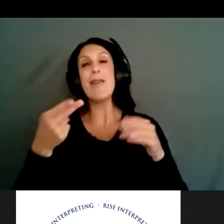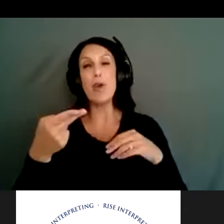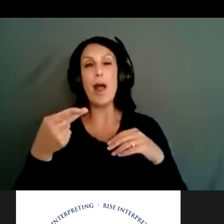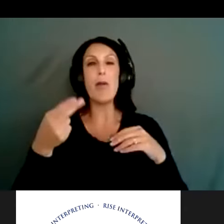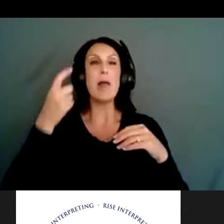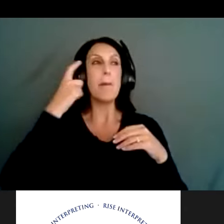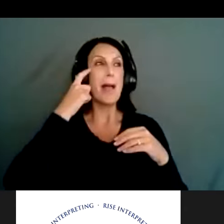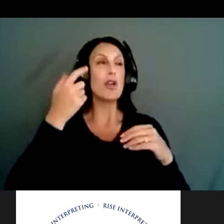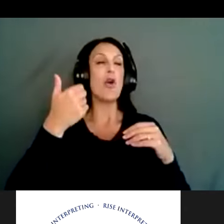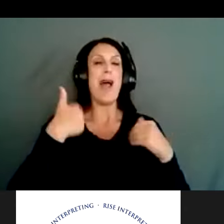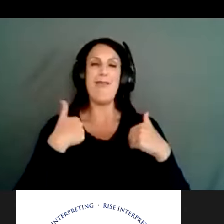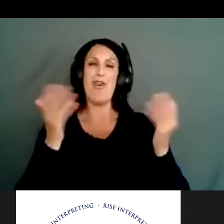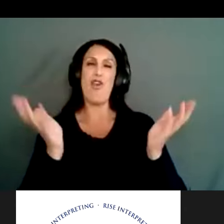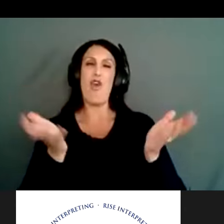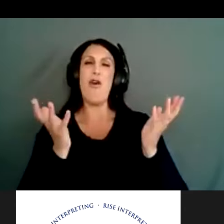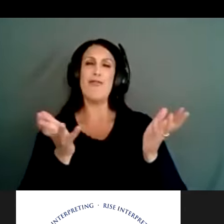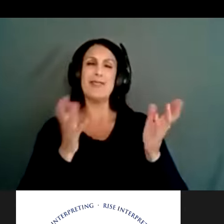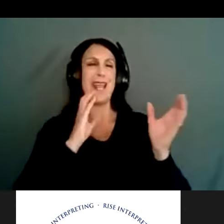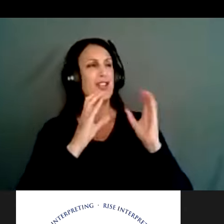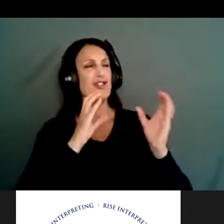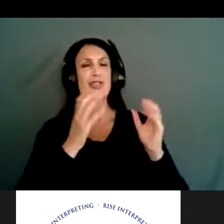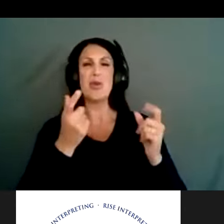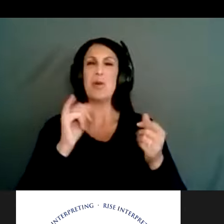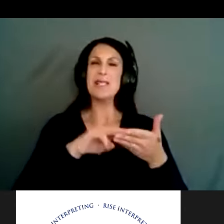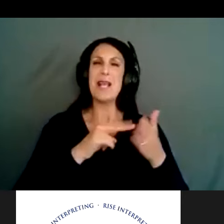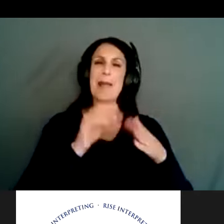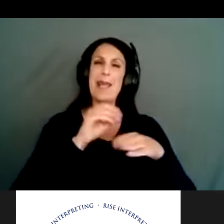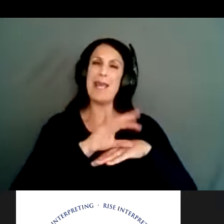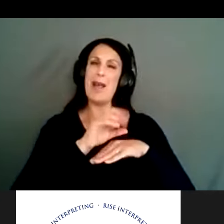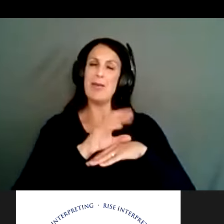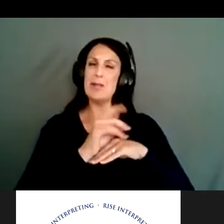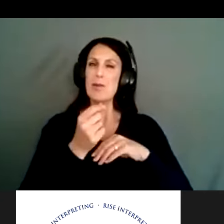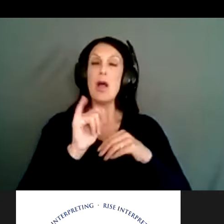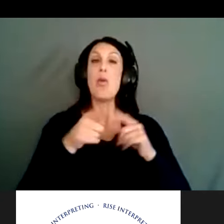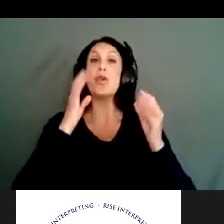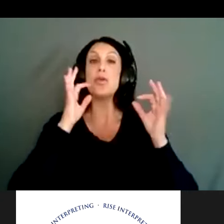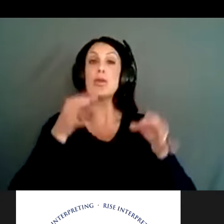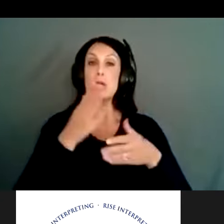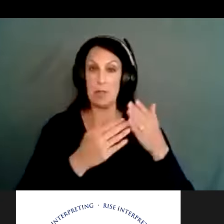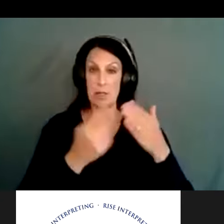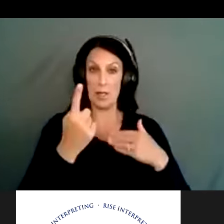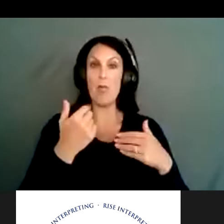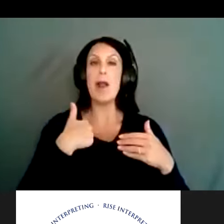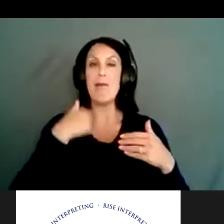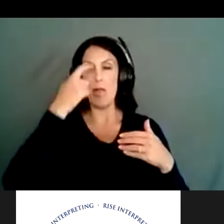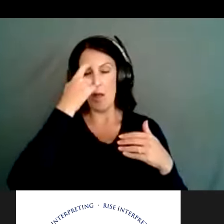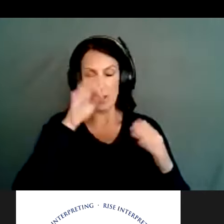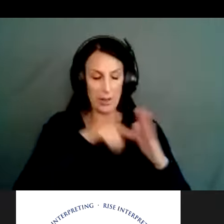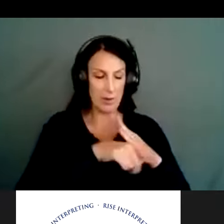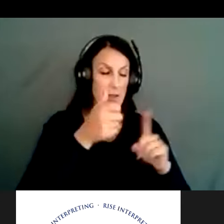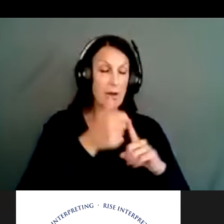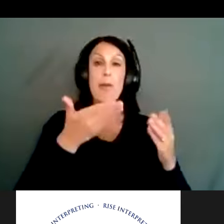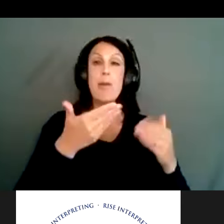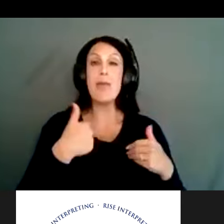conversations. So what is counseling on lethal means? It's basically when we determine that somebody has thoughts of suicide or is at risk for